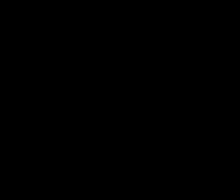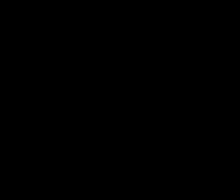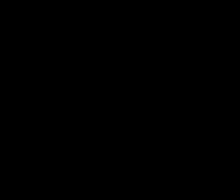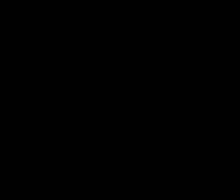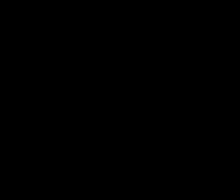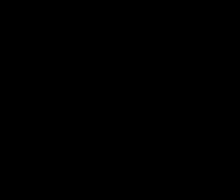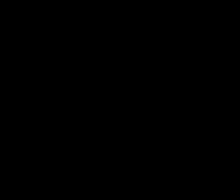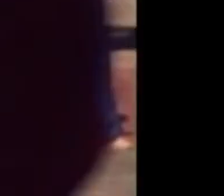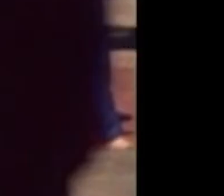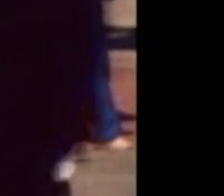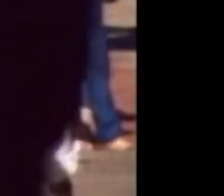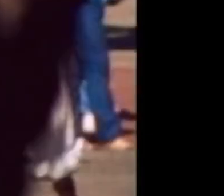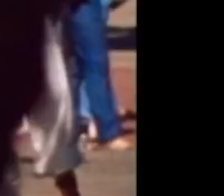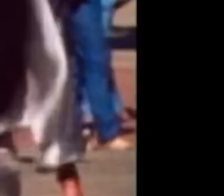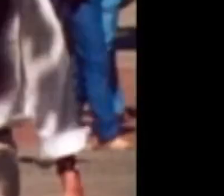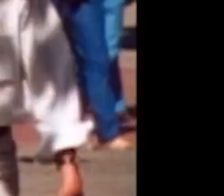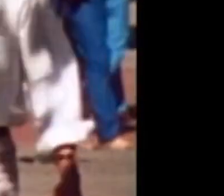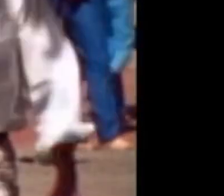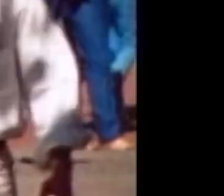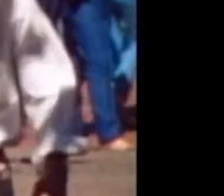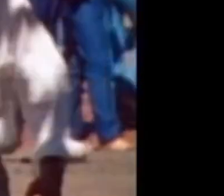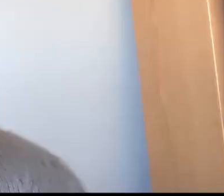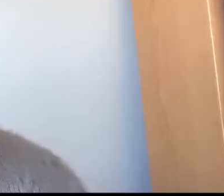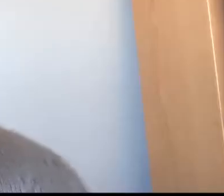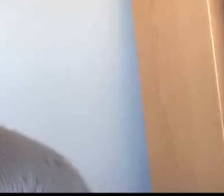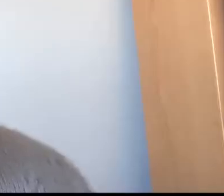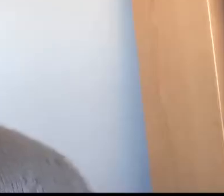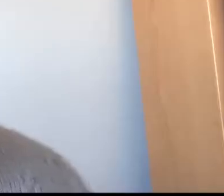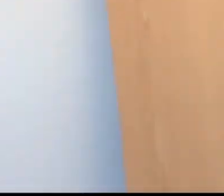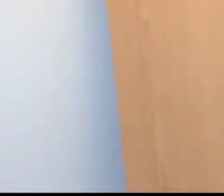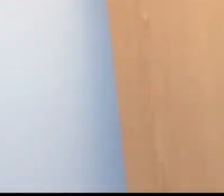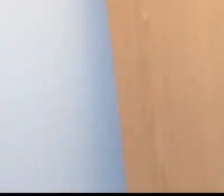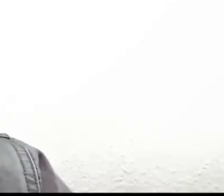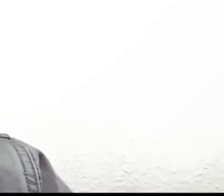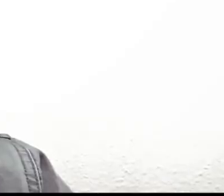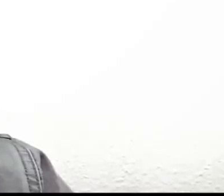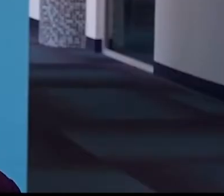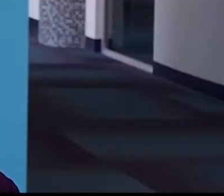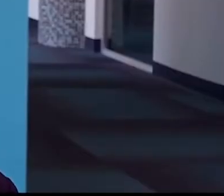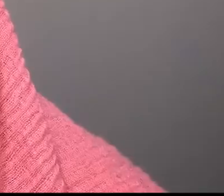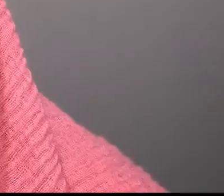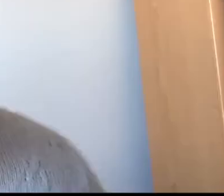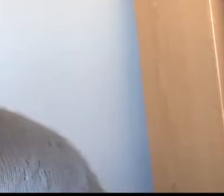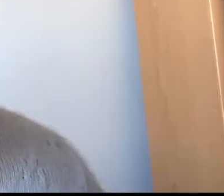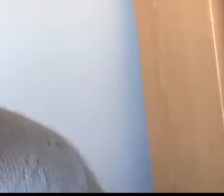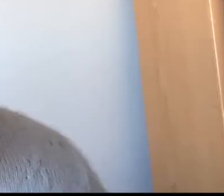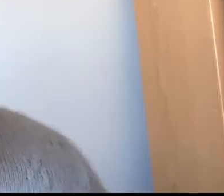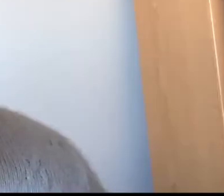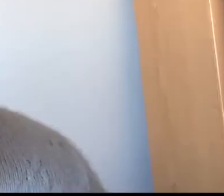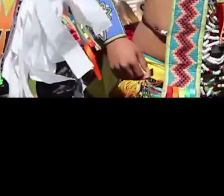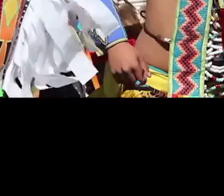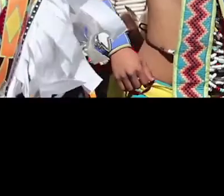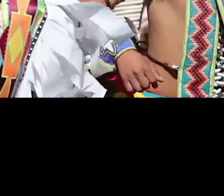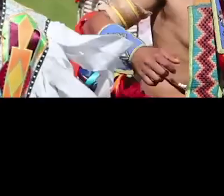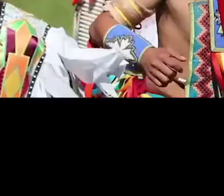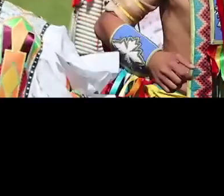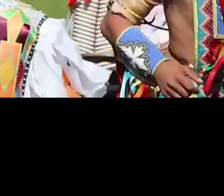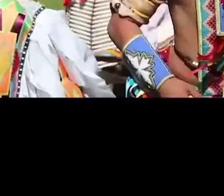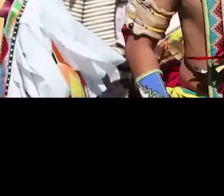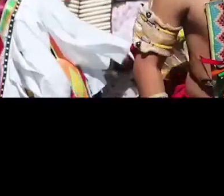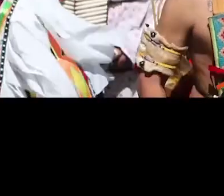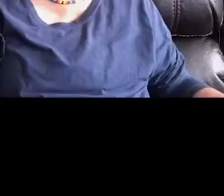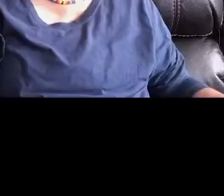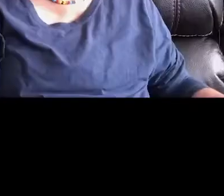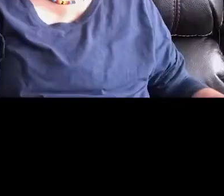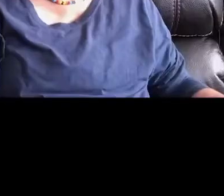We are seeing disparate experiences based on their race, gender identity, disability. In order